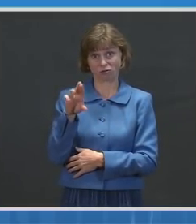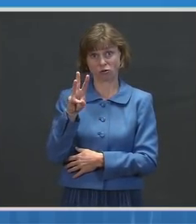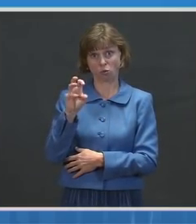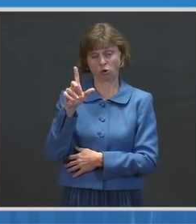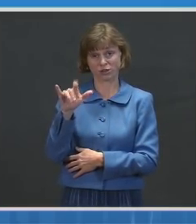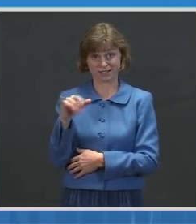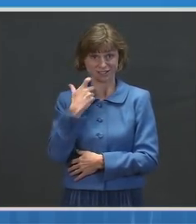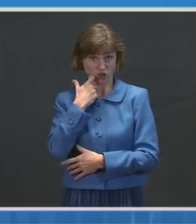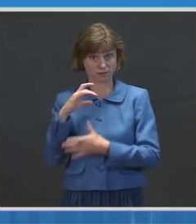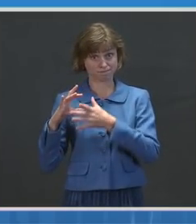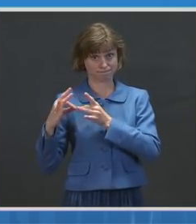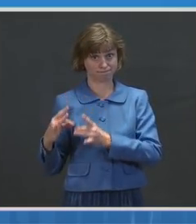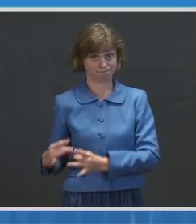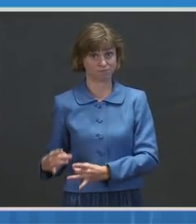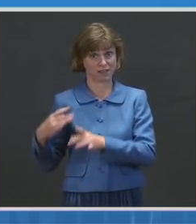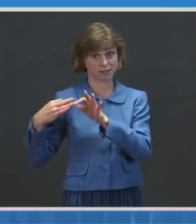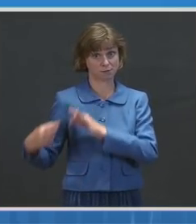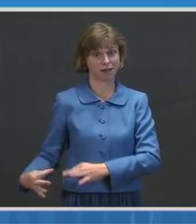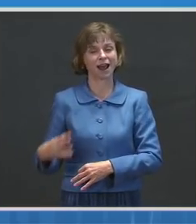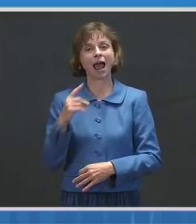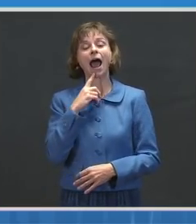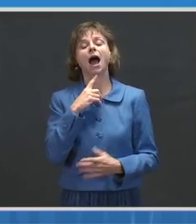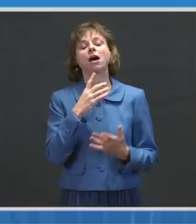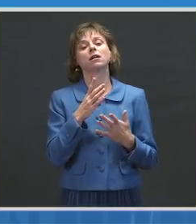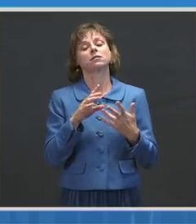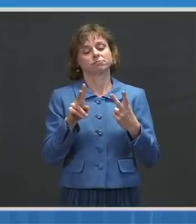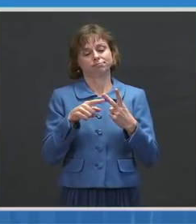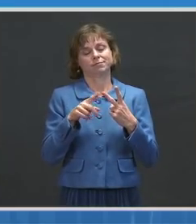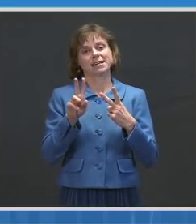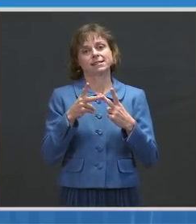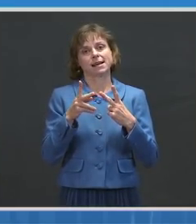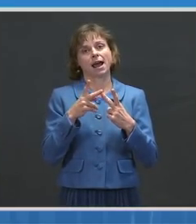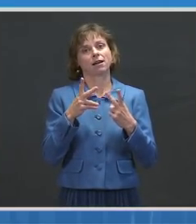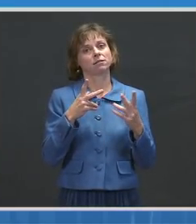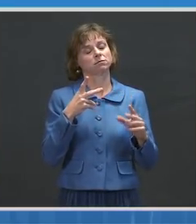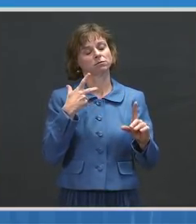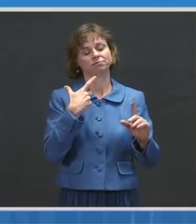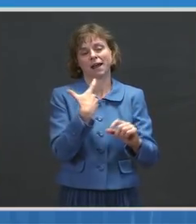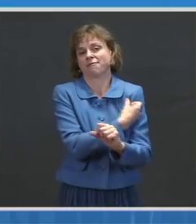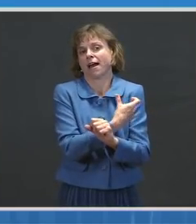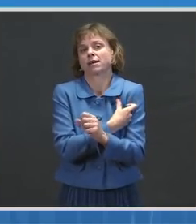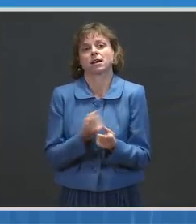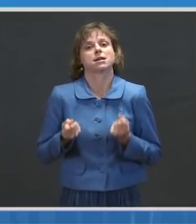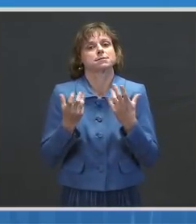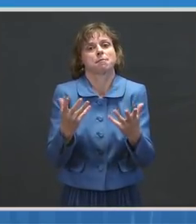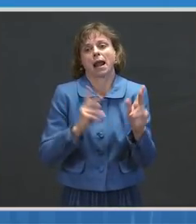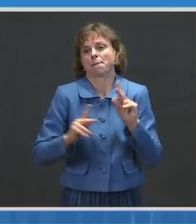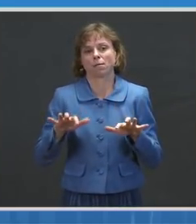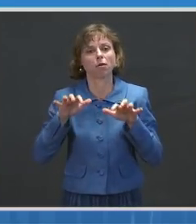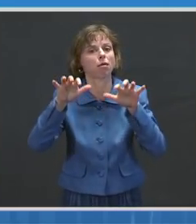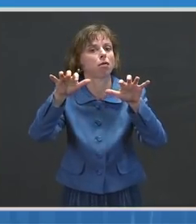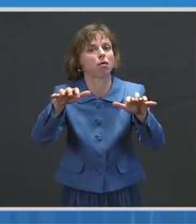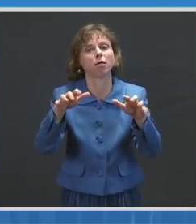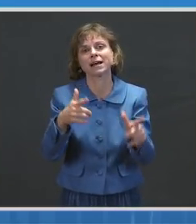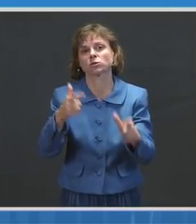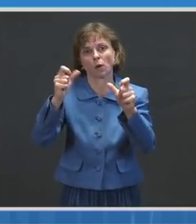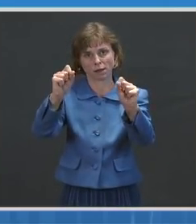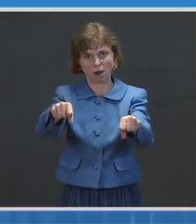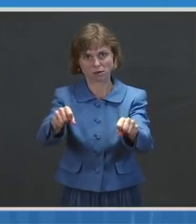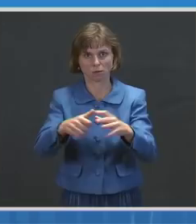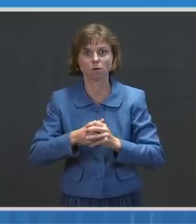and, B, get as many people vaccinated as quickly as we possibly can. That's the best defense